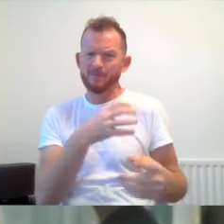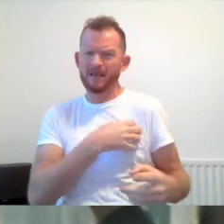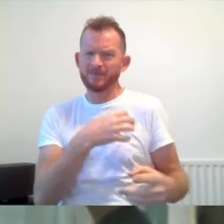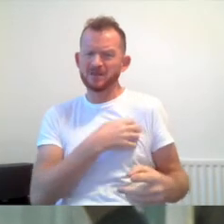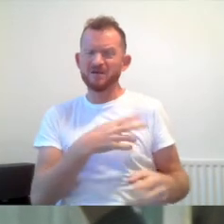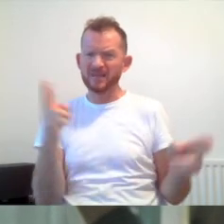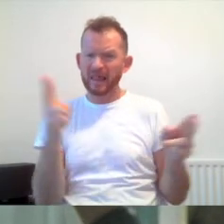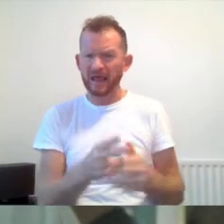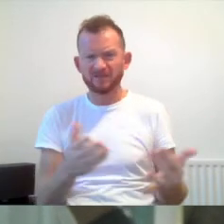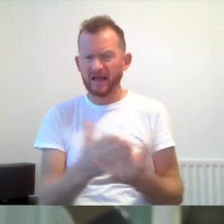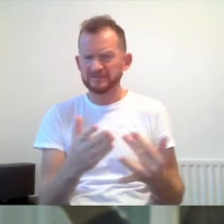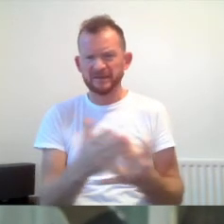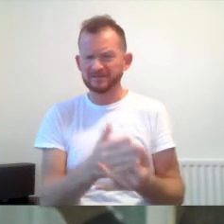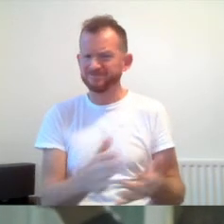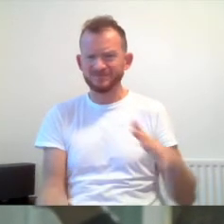was even more significant.